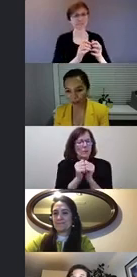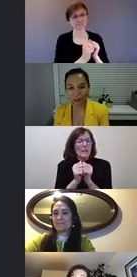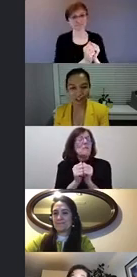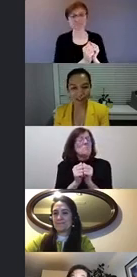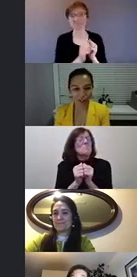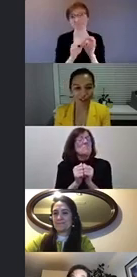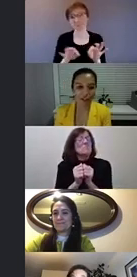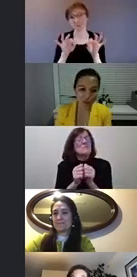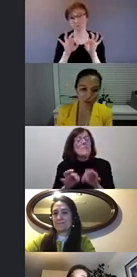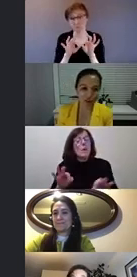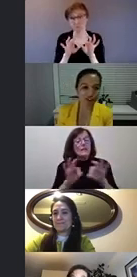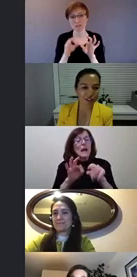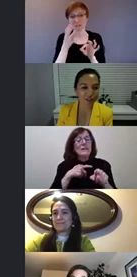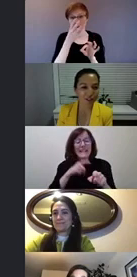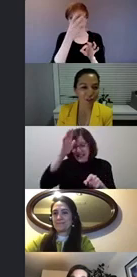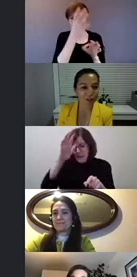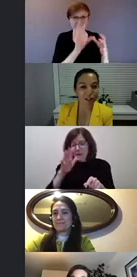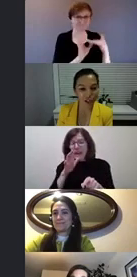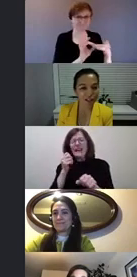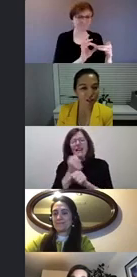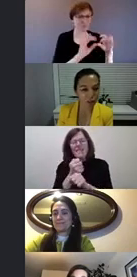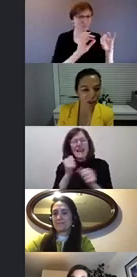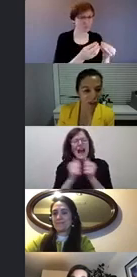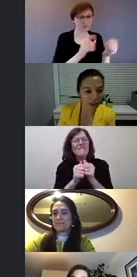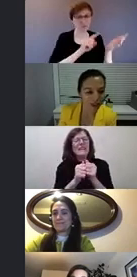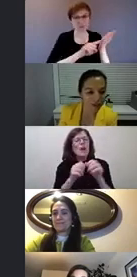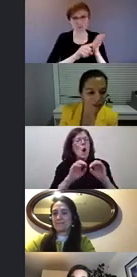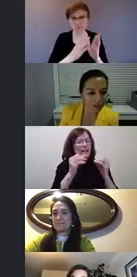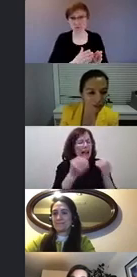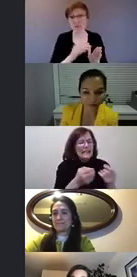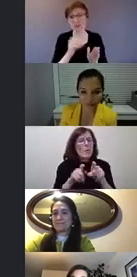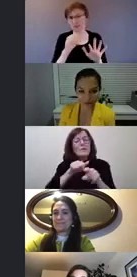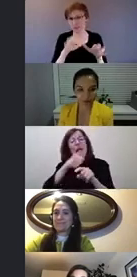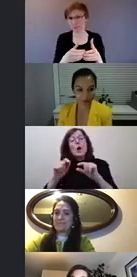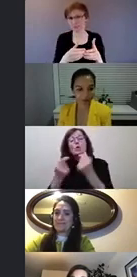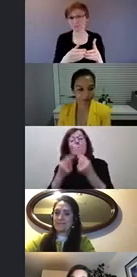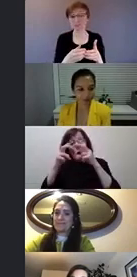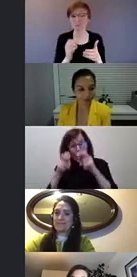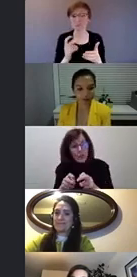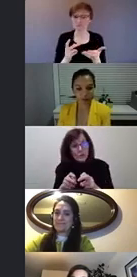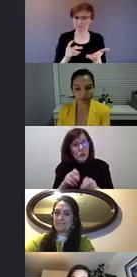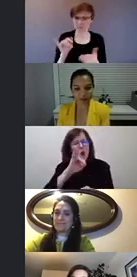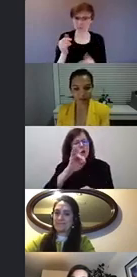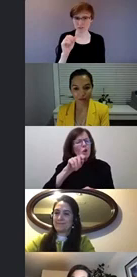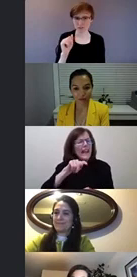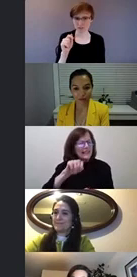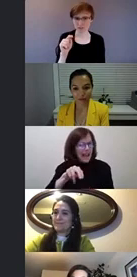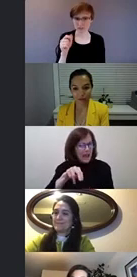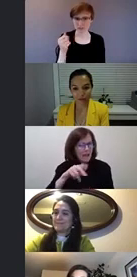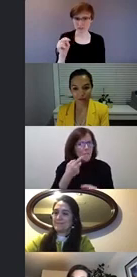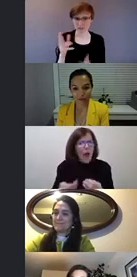work with organizations with researchers and other groups. Jonathan do you want to comment on that? Sure just really quickly I think